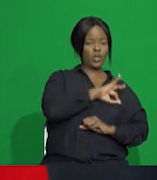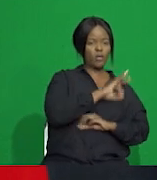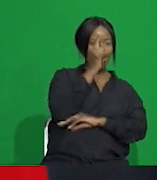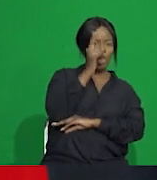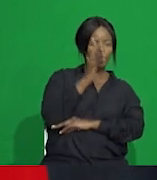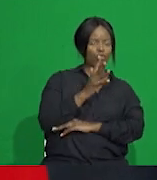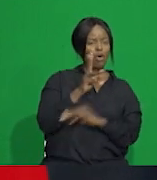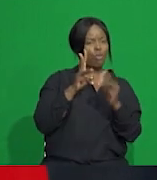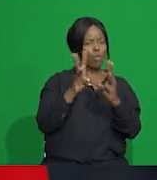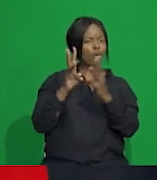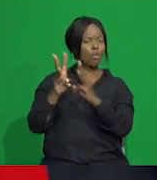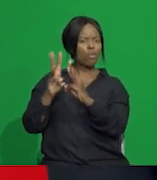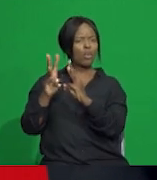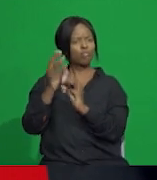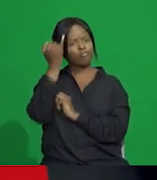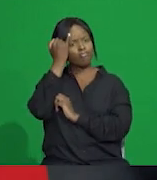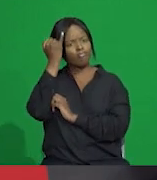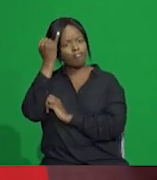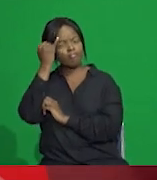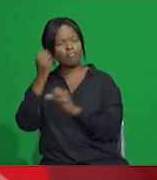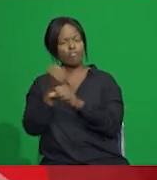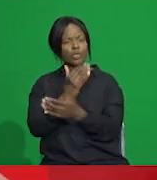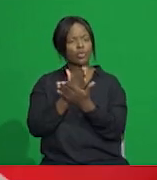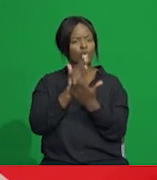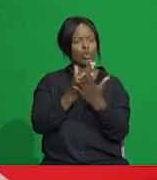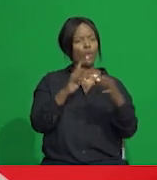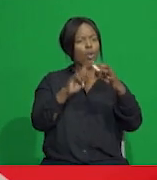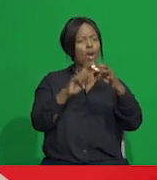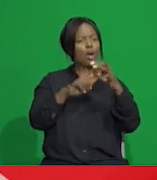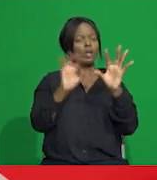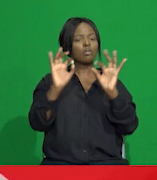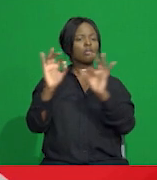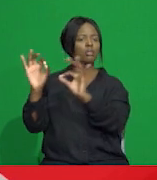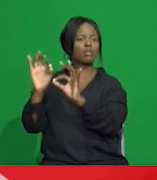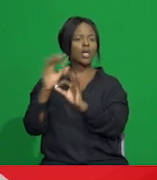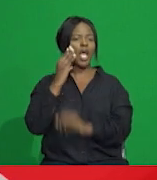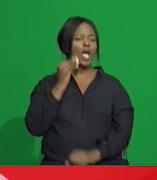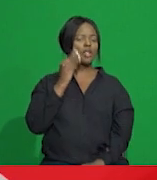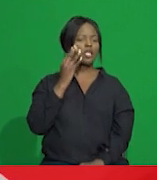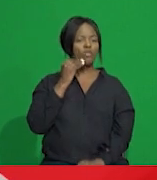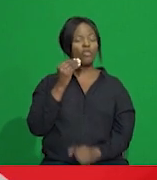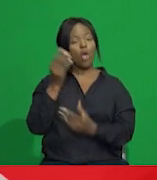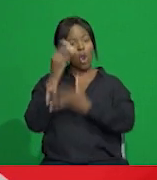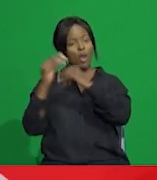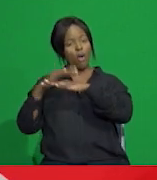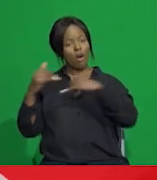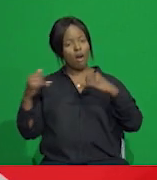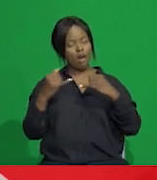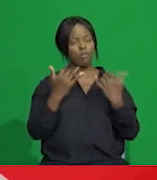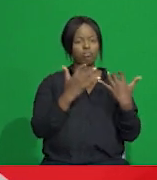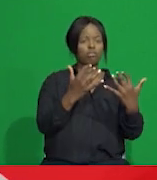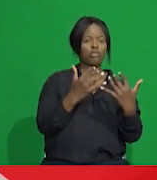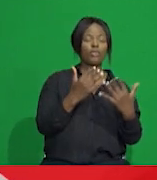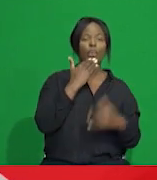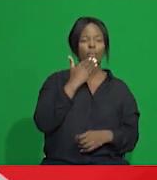explore innovative pedagogies in order to enhance the quality, effectiveness and experience of blended learning for students